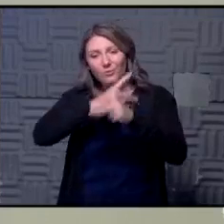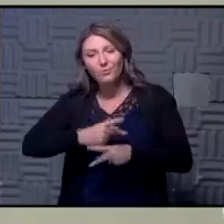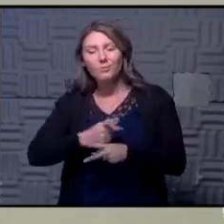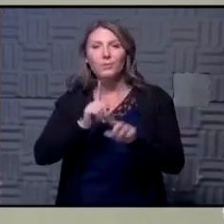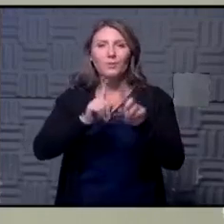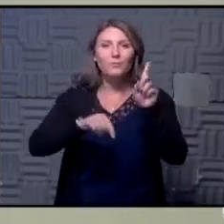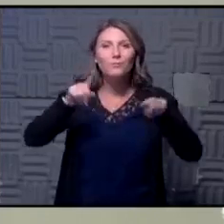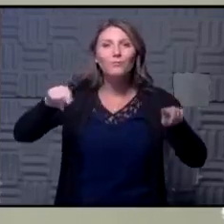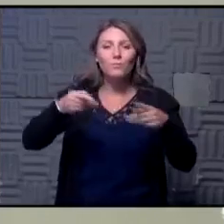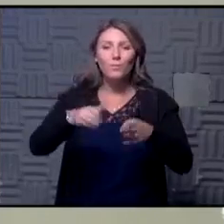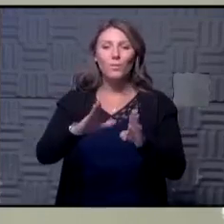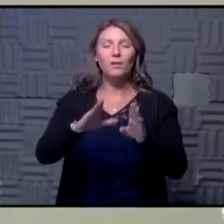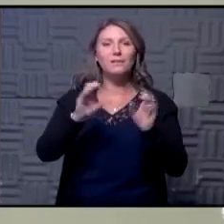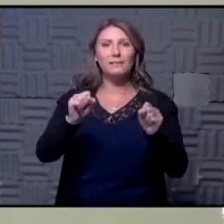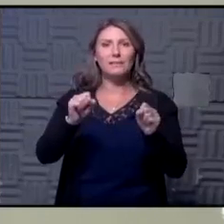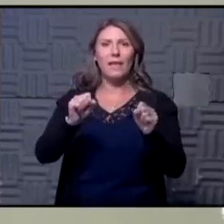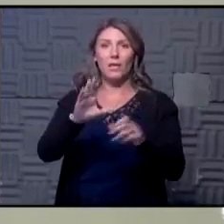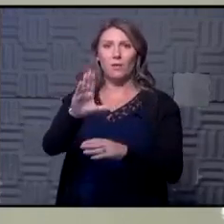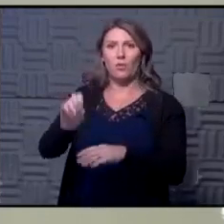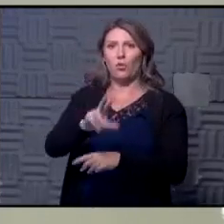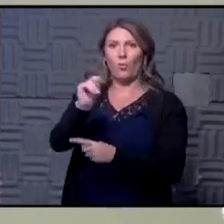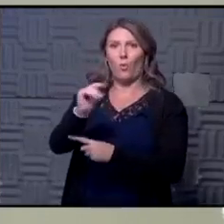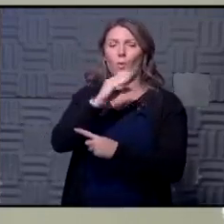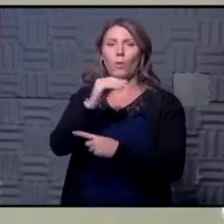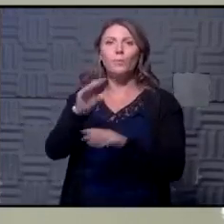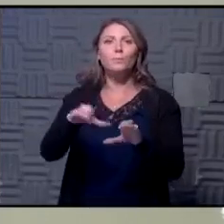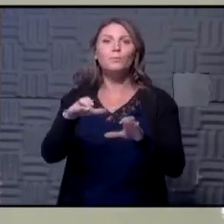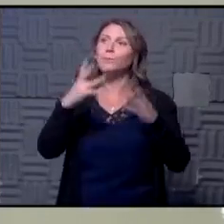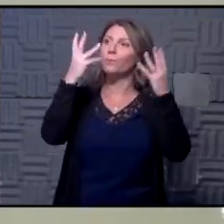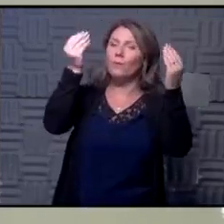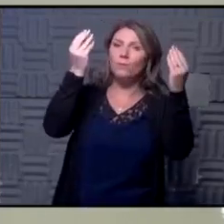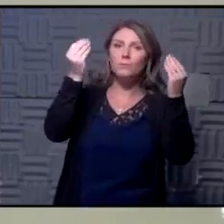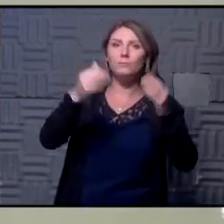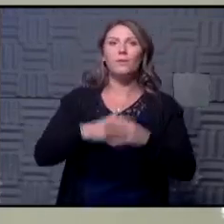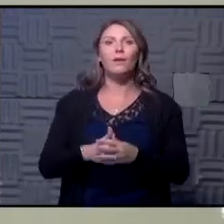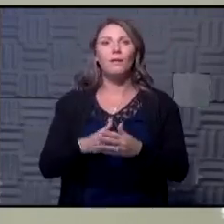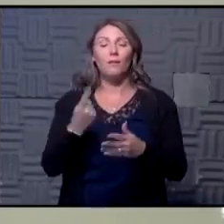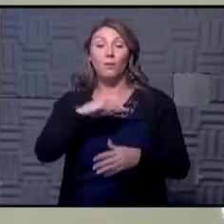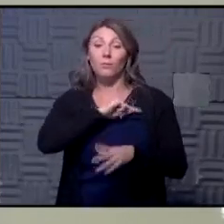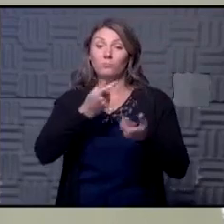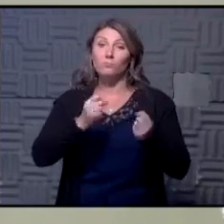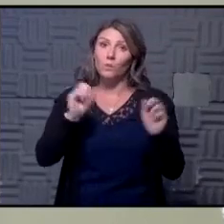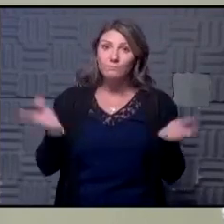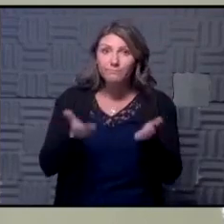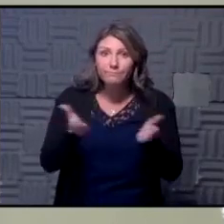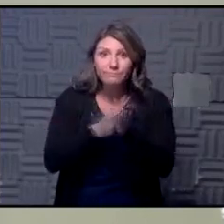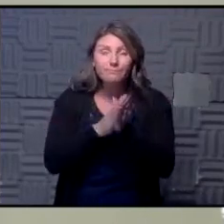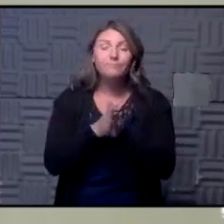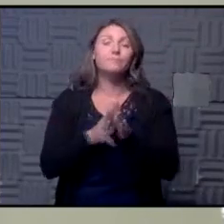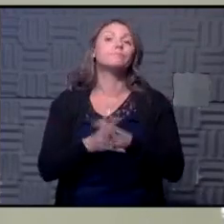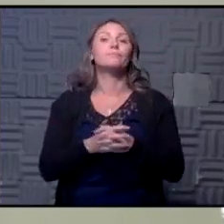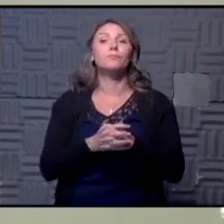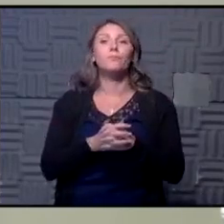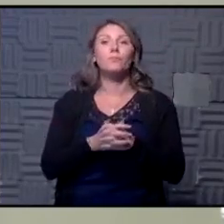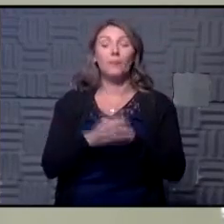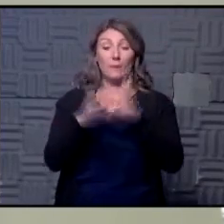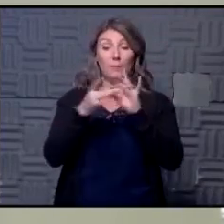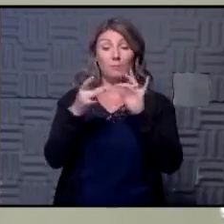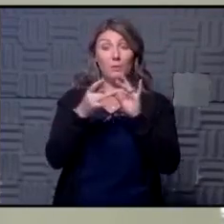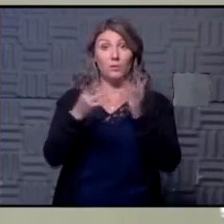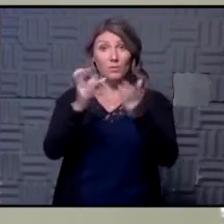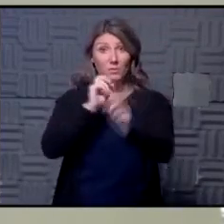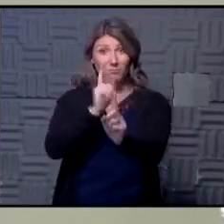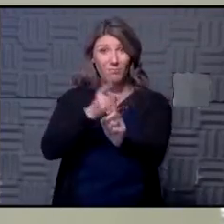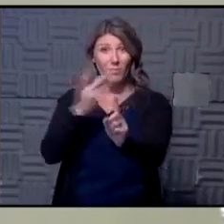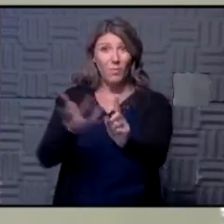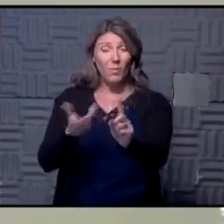can be on their own where they can do things outdoors and and we're trying to encourage those things and and I think the message we just want to want to